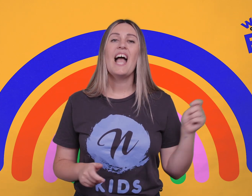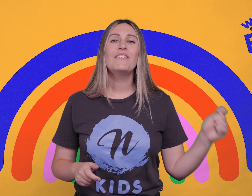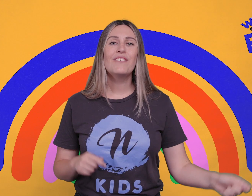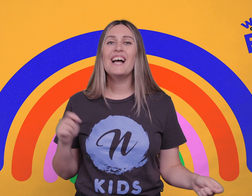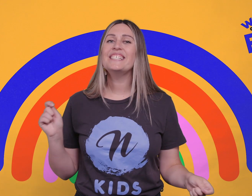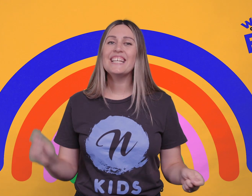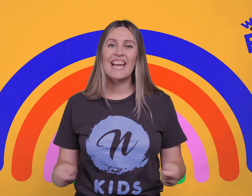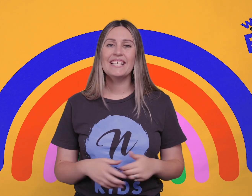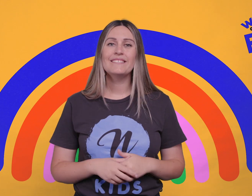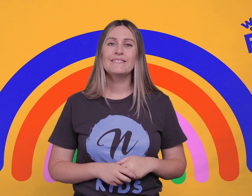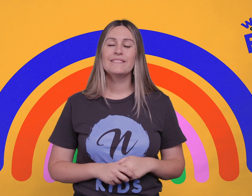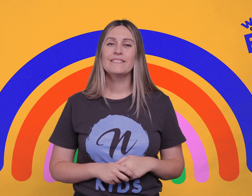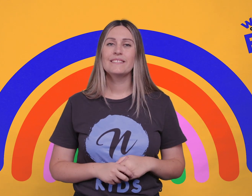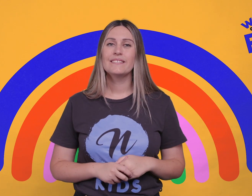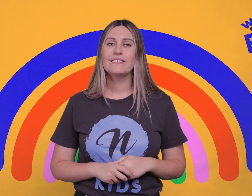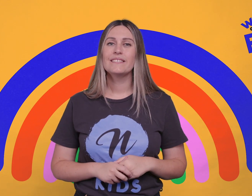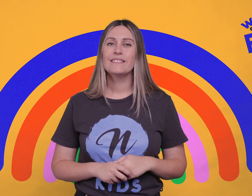And rising again.